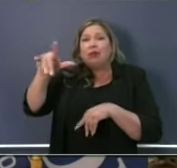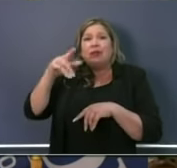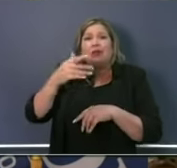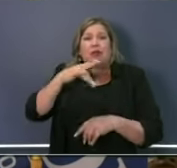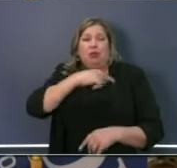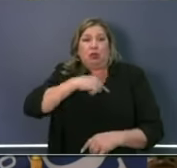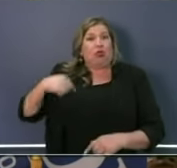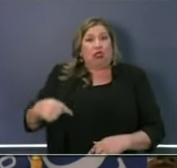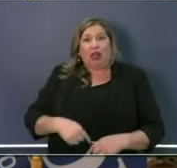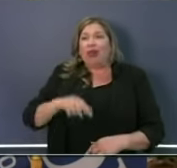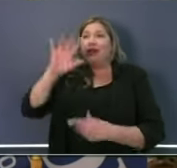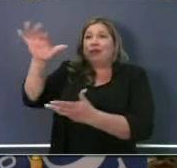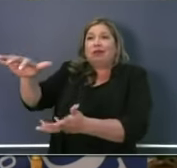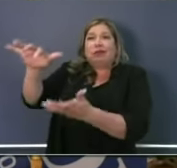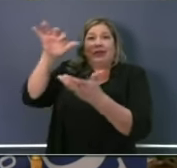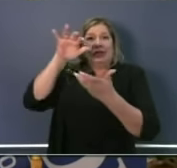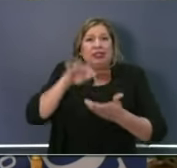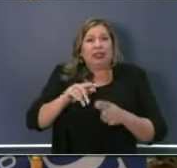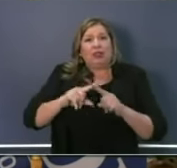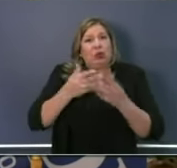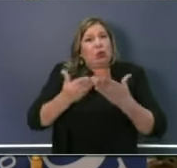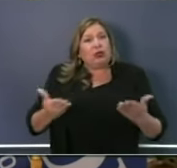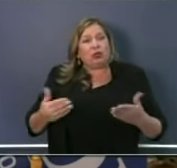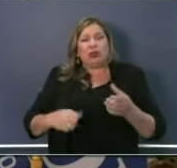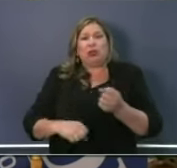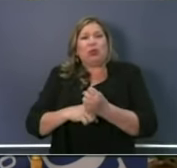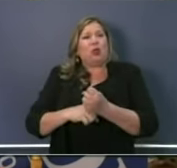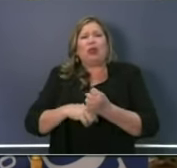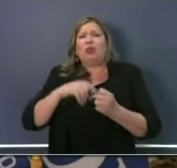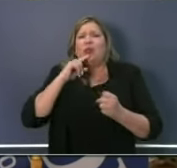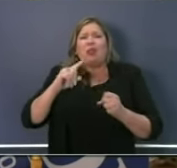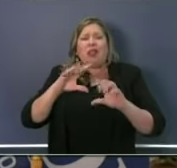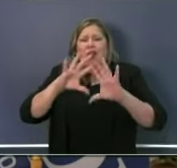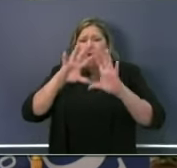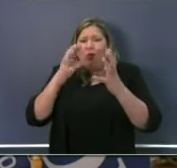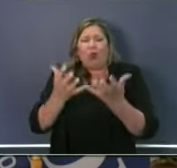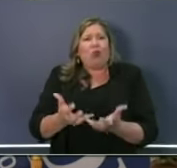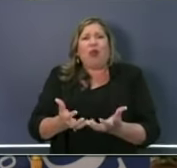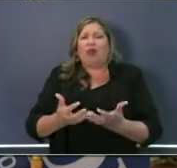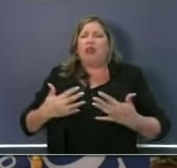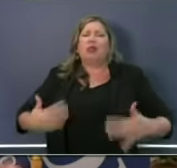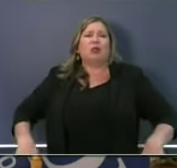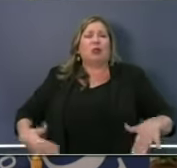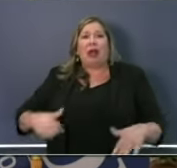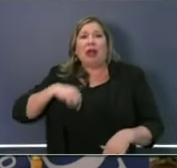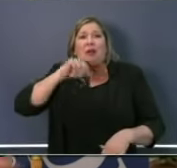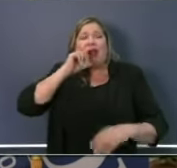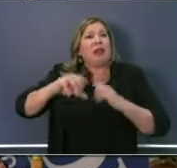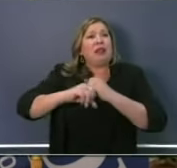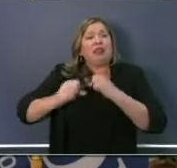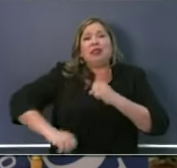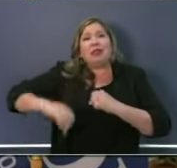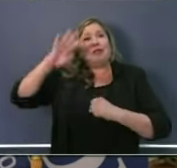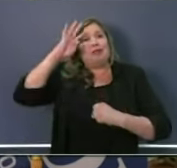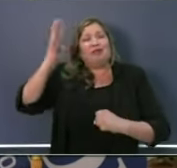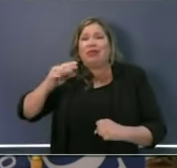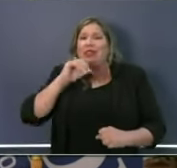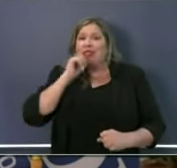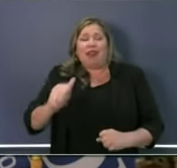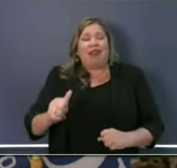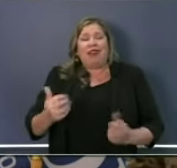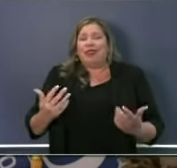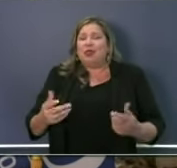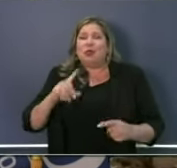from all around the world. It's quite literally not an exaggeration. It's not exaggeration at all. I imagine governors all across